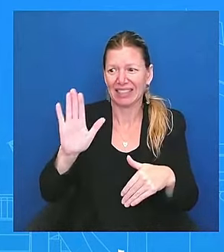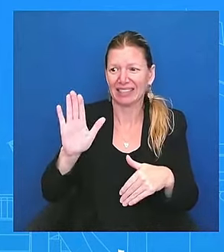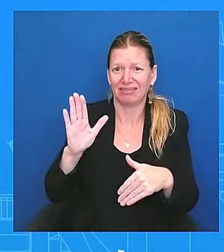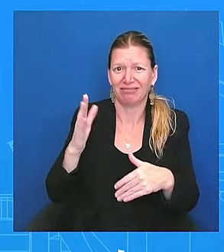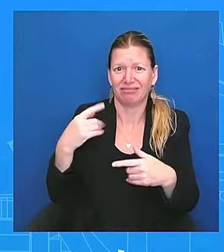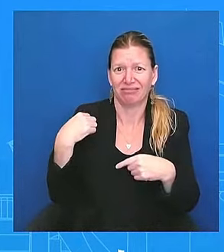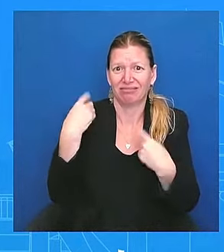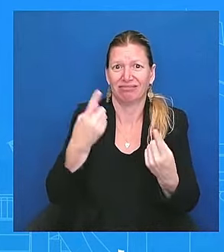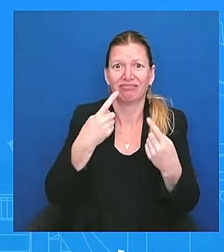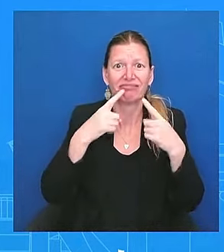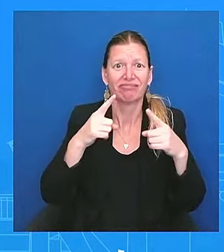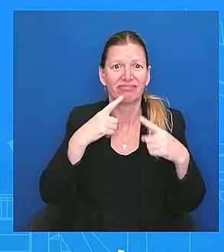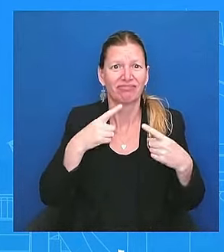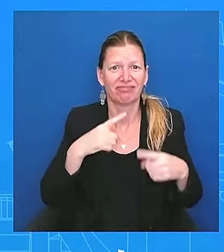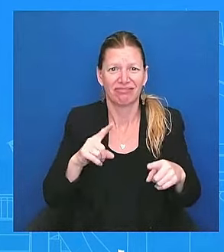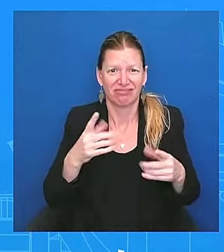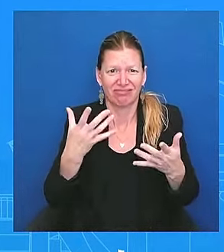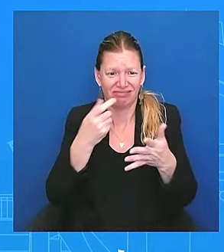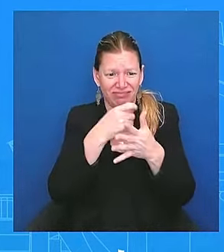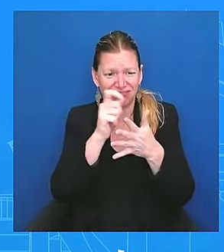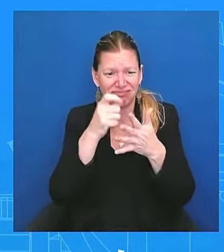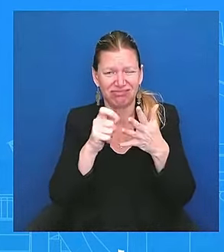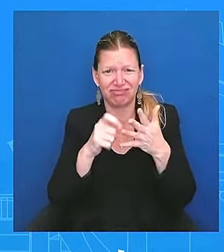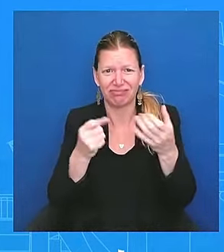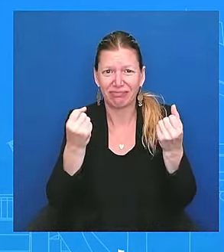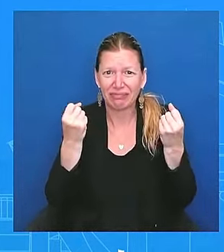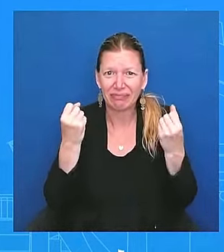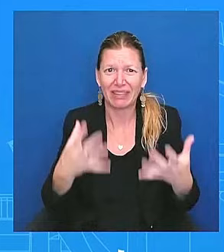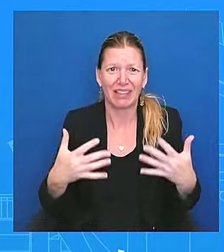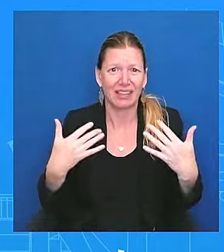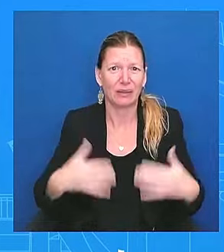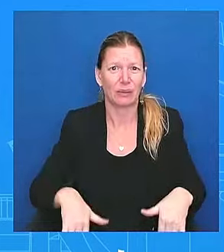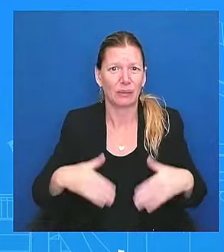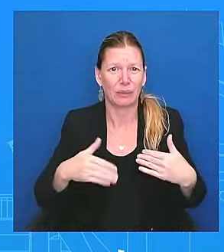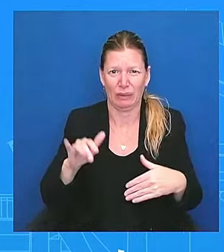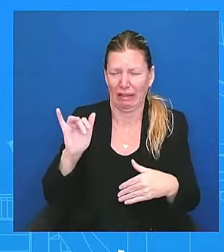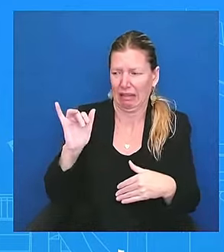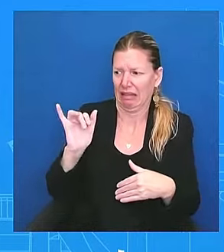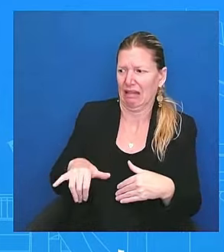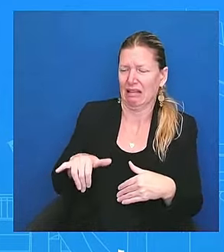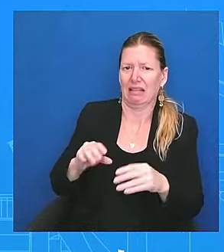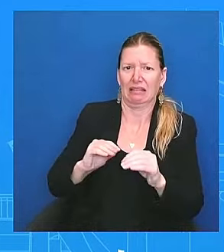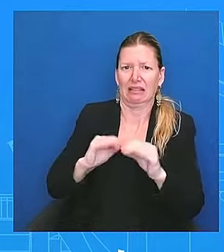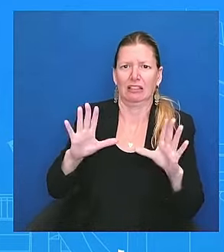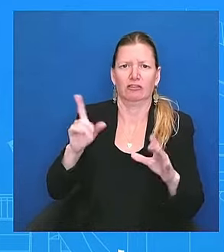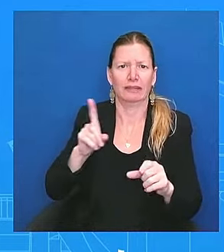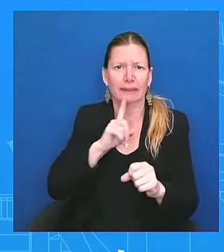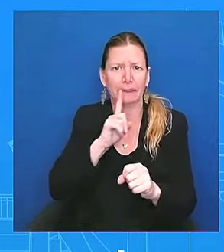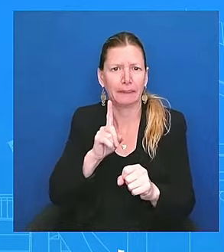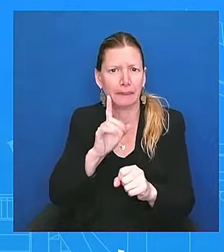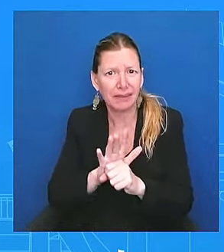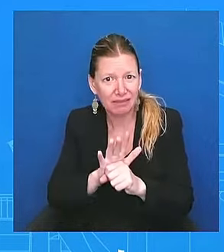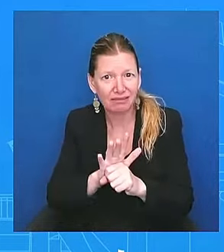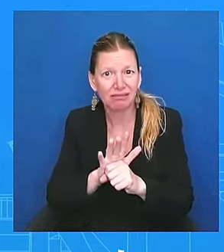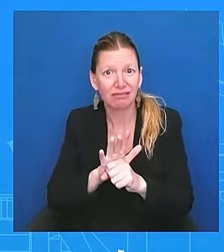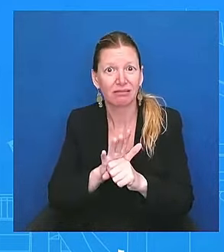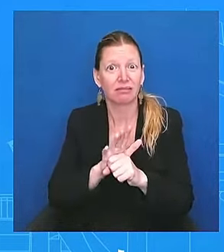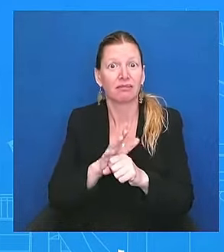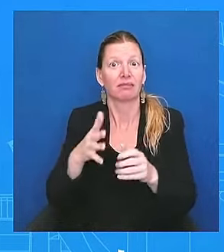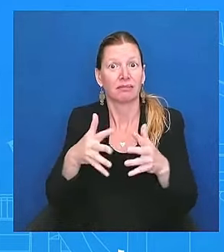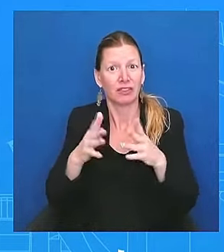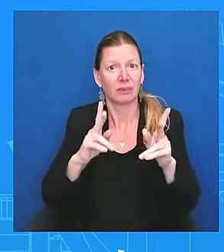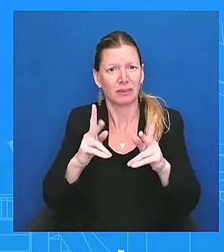Uh, and that's what he's going to continue to do. The American people first, the American people first, and delivering for them. Can you also clarify